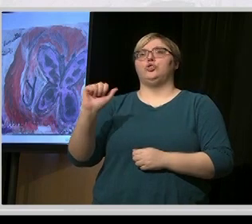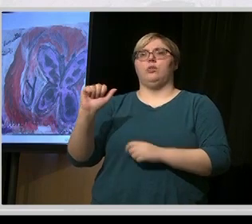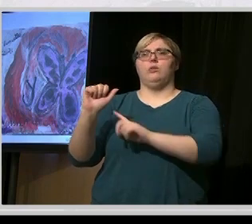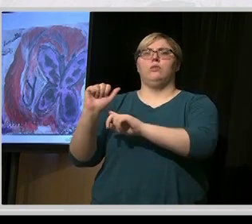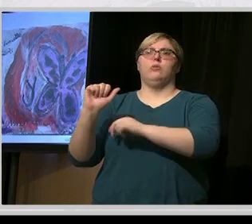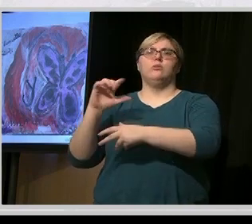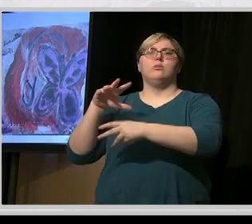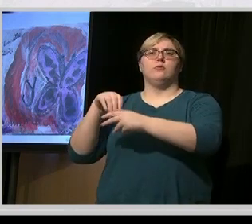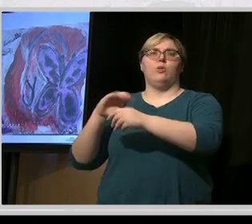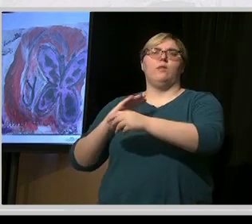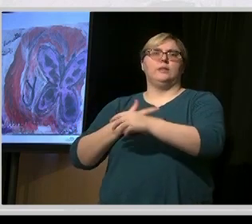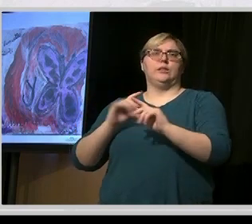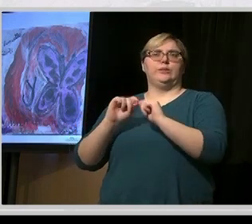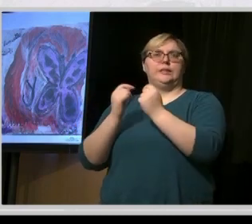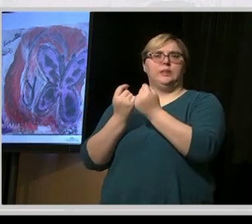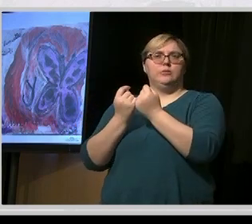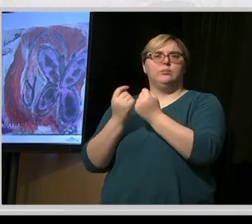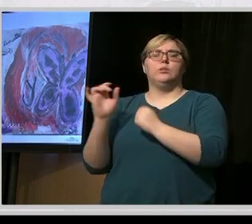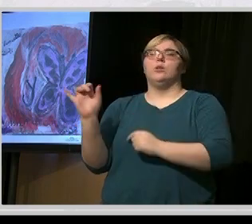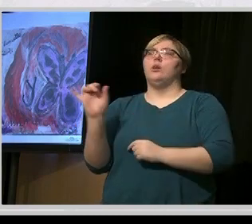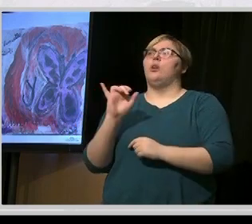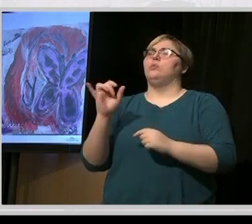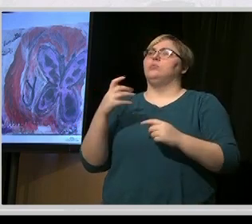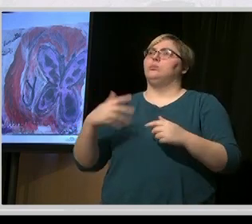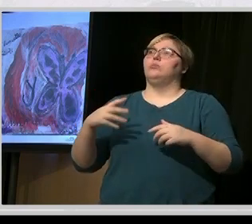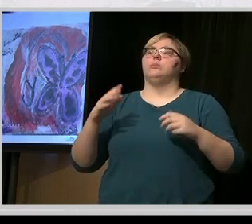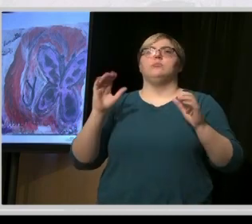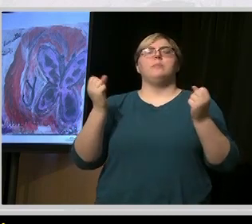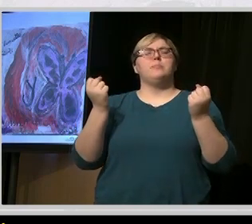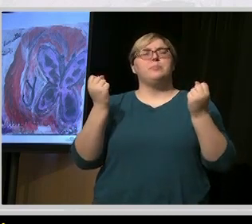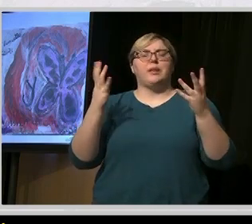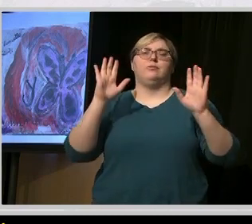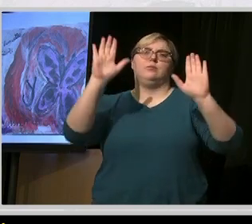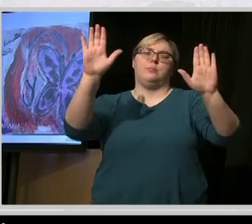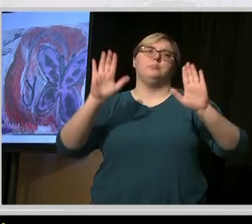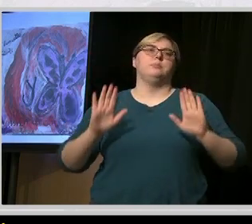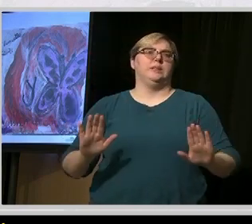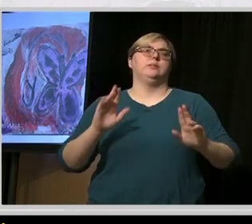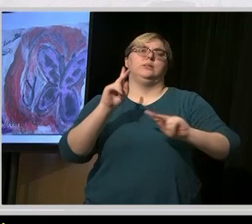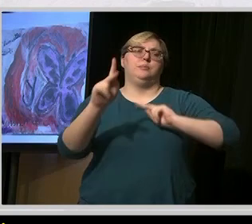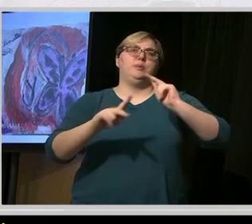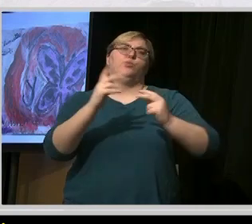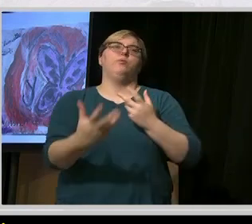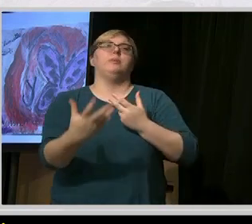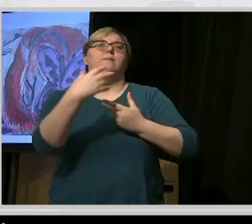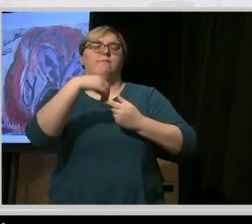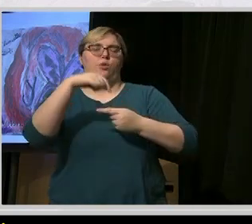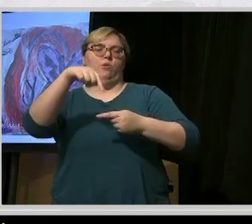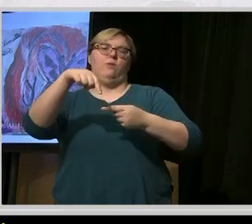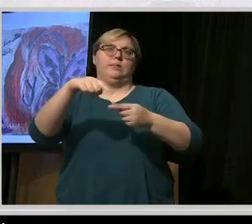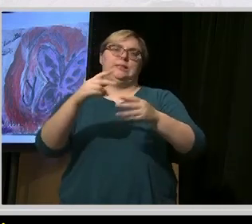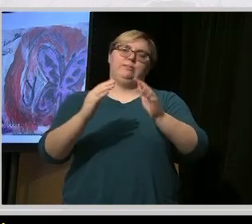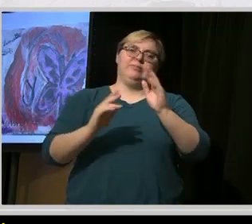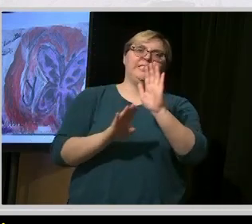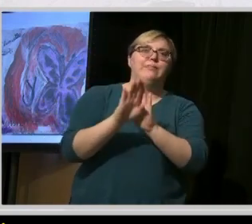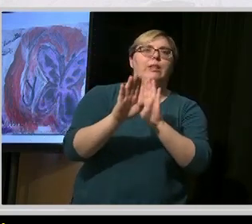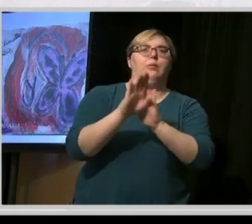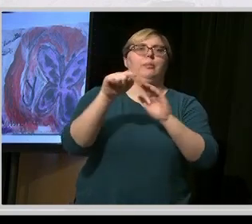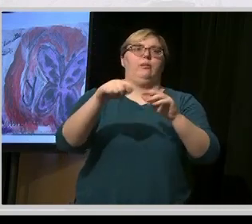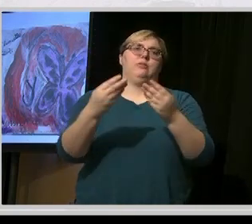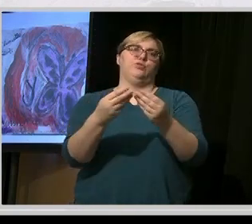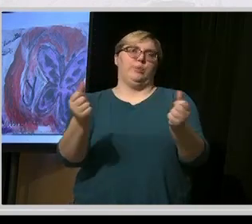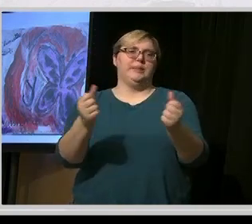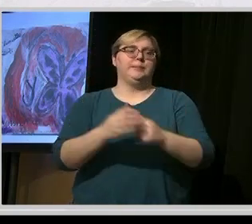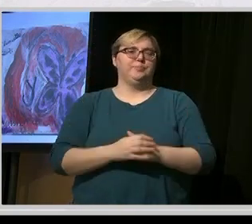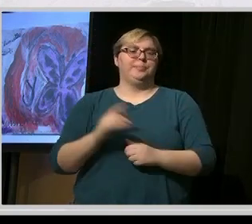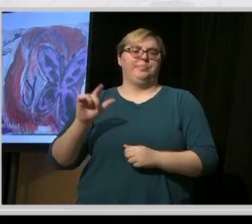And most of all, all the amazing people that contributed to the remedy. So it's really our shared remedy. So I'll hand it over to Tim for a few introductory comments. Thanks.